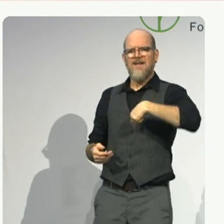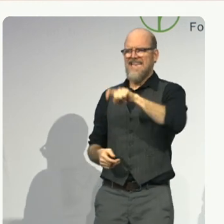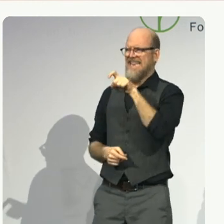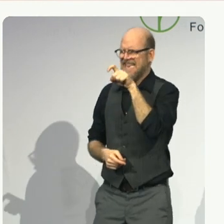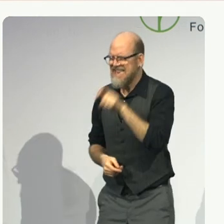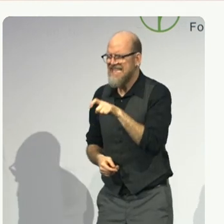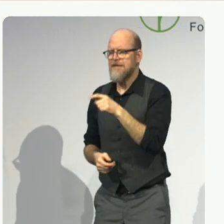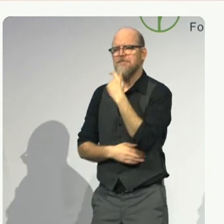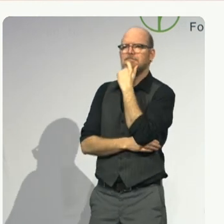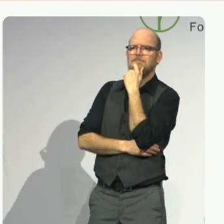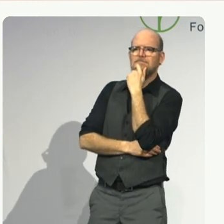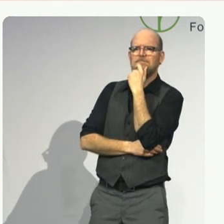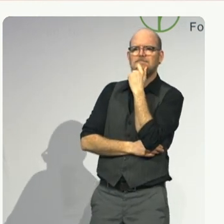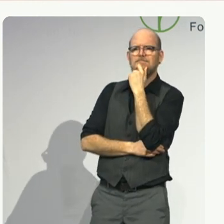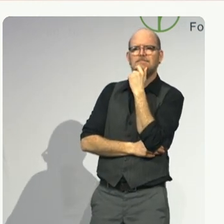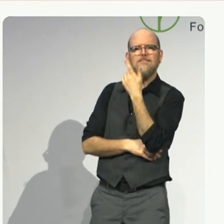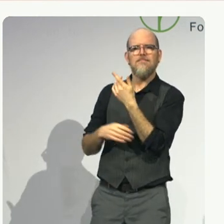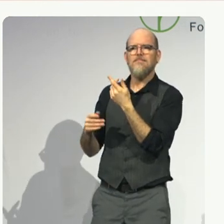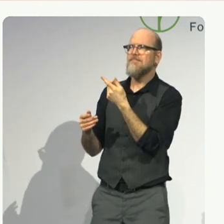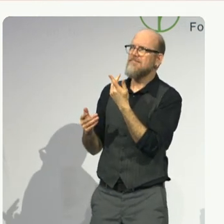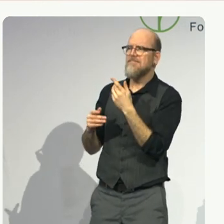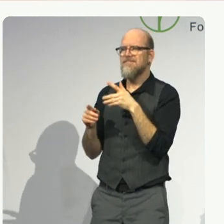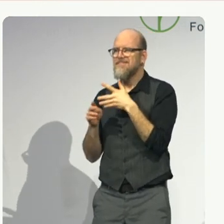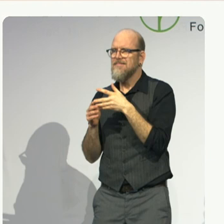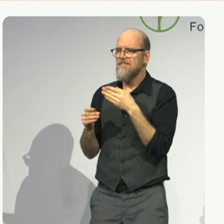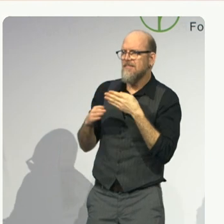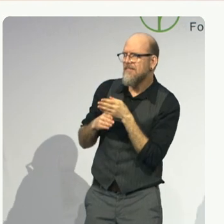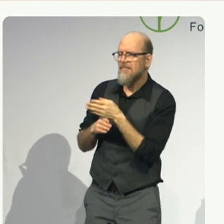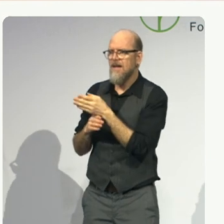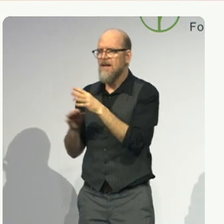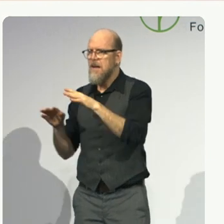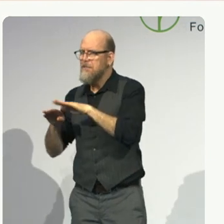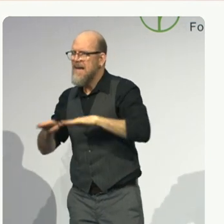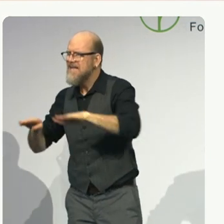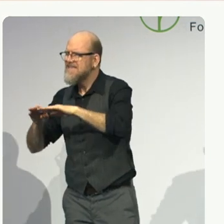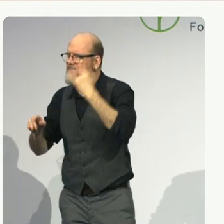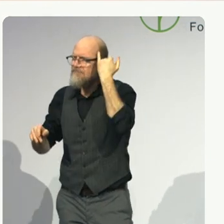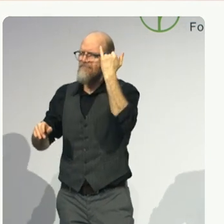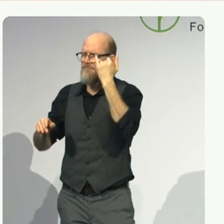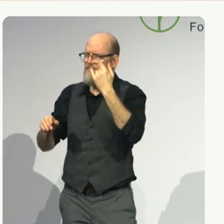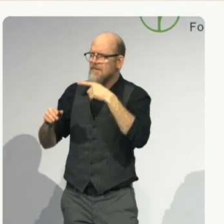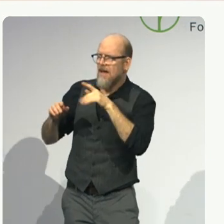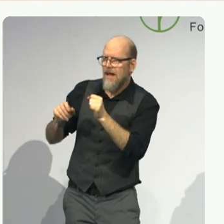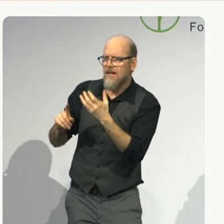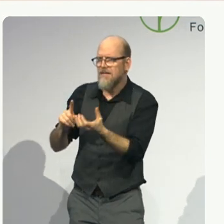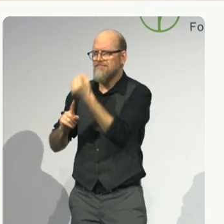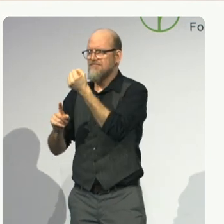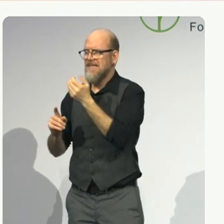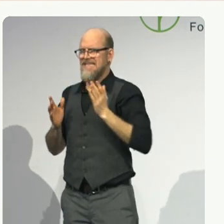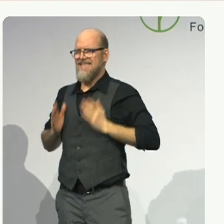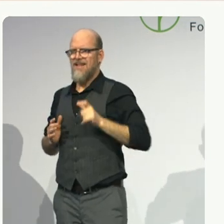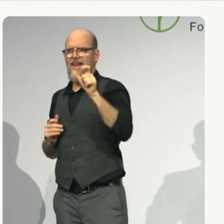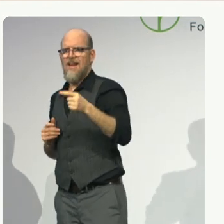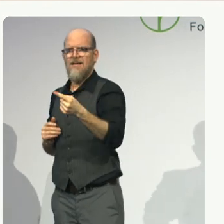the innovation on the ground. We need the civil society and DPO movements. And we need legal rights.